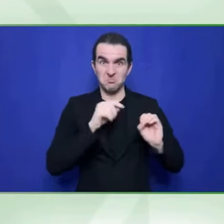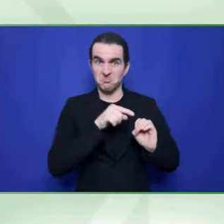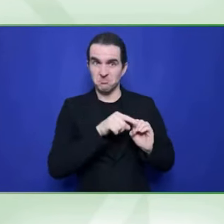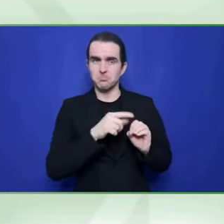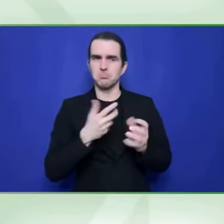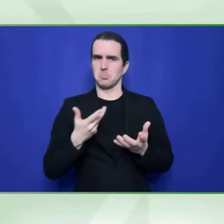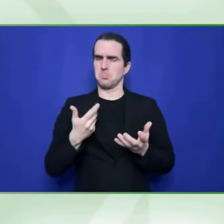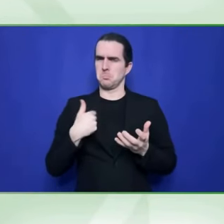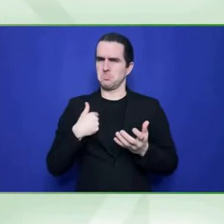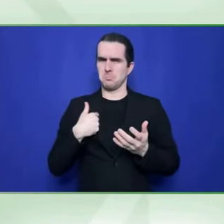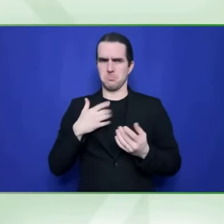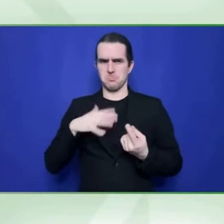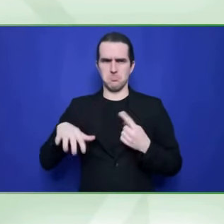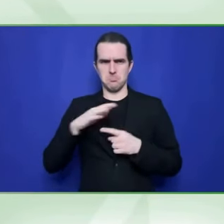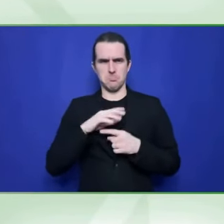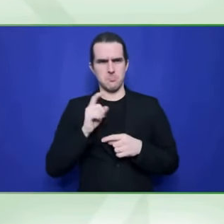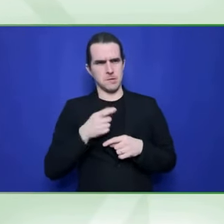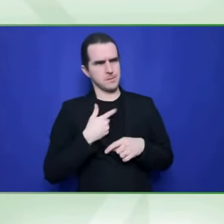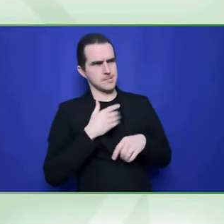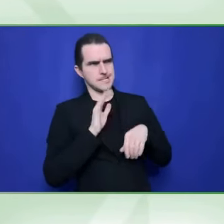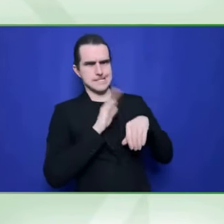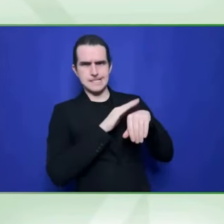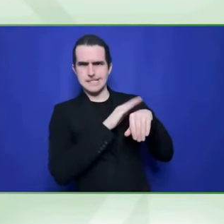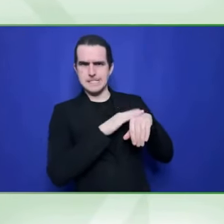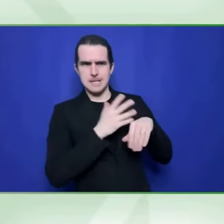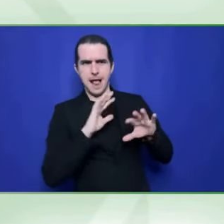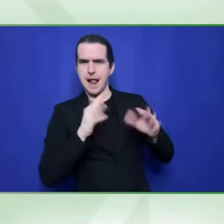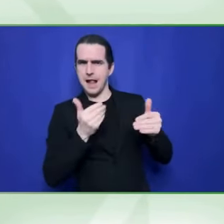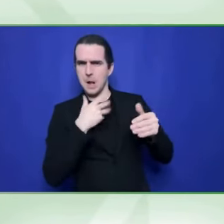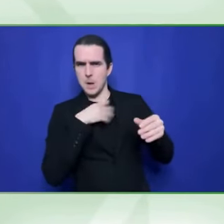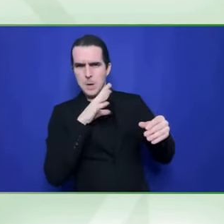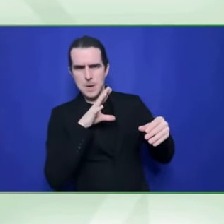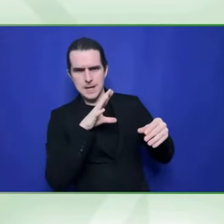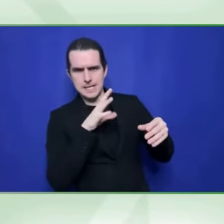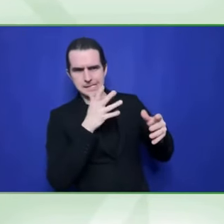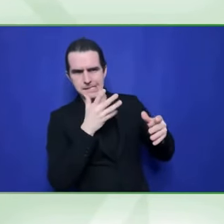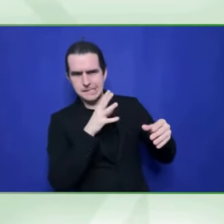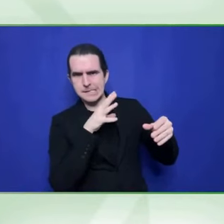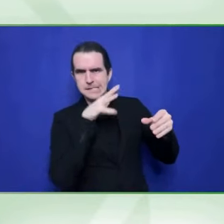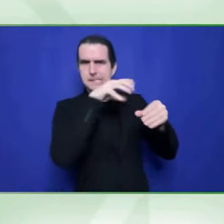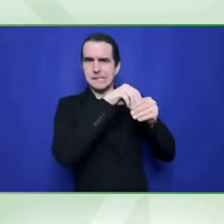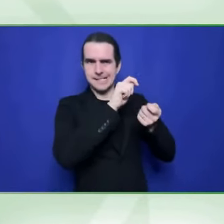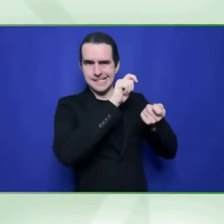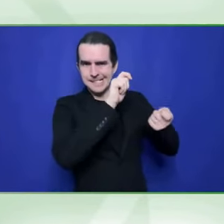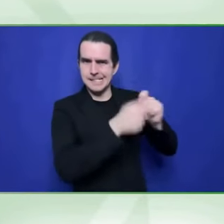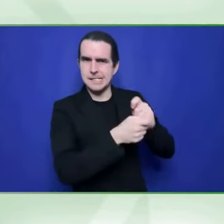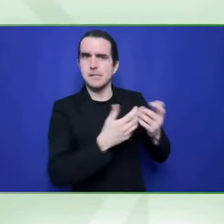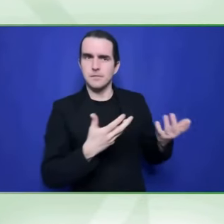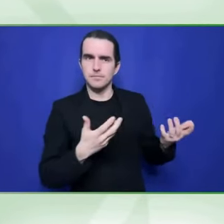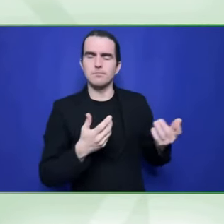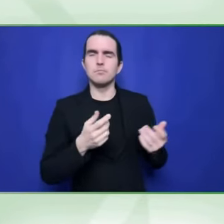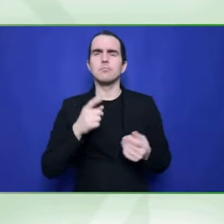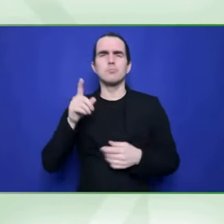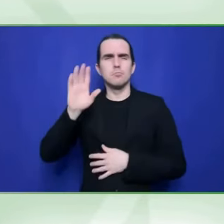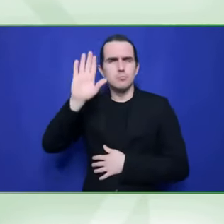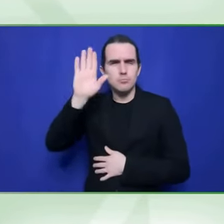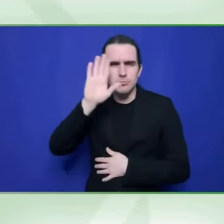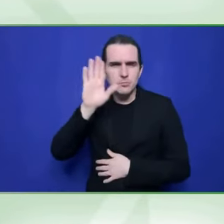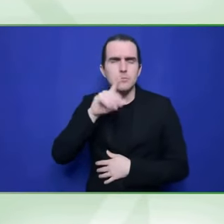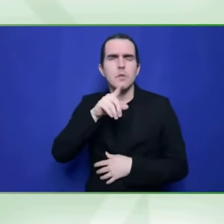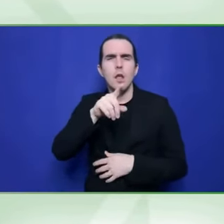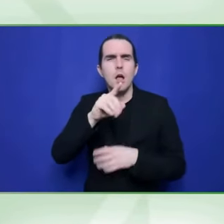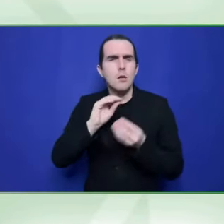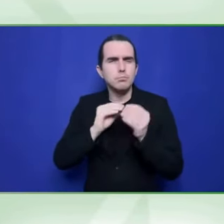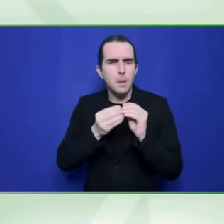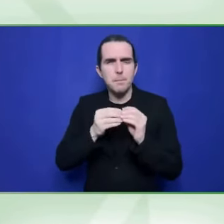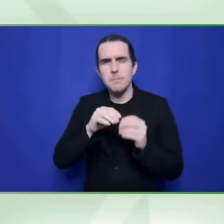lot regarding within the World Economic Forum, Hector. And one of the barriers that they speak to that comes up again and again from the corporate